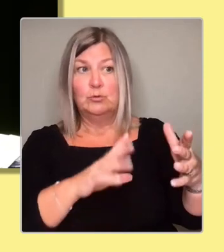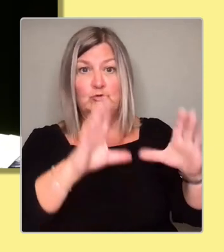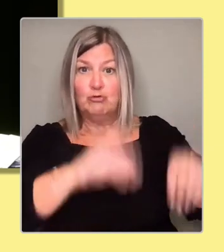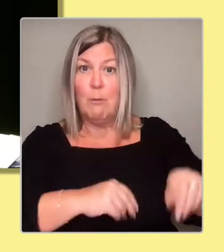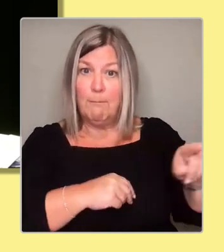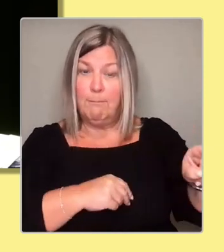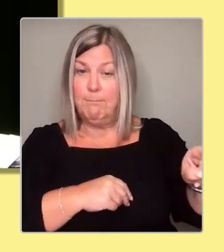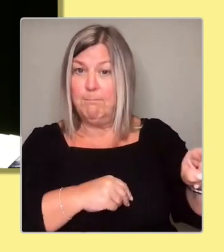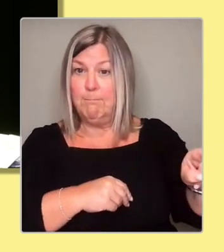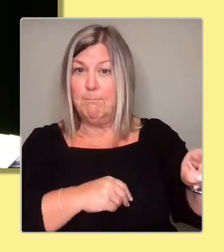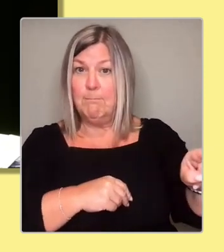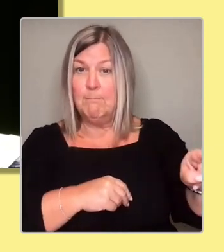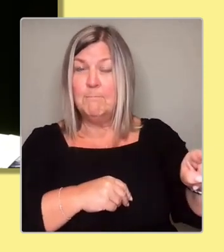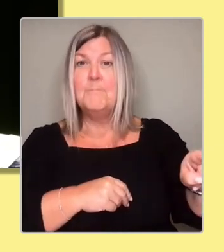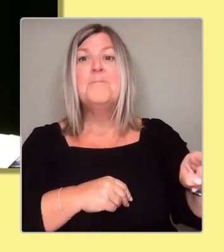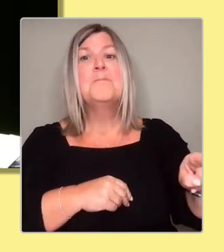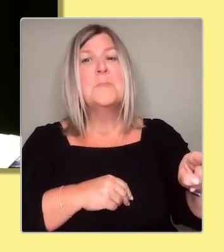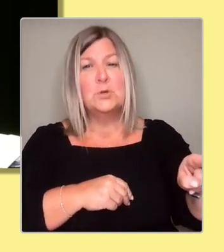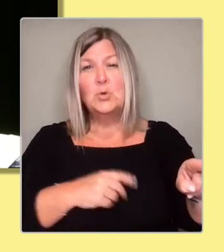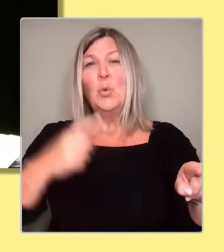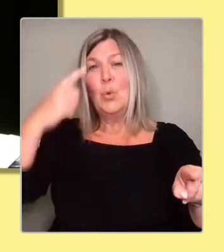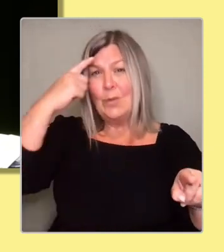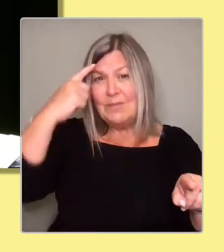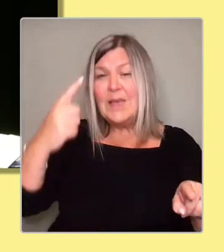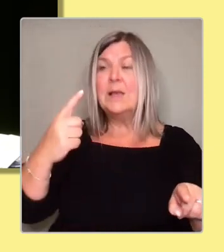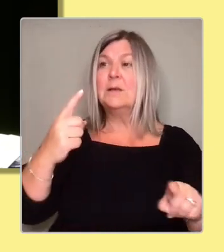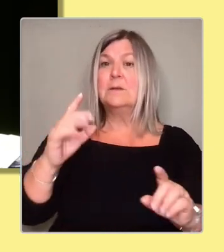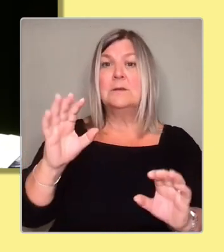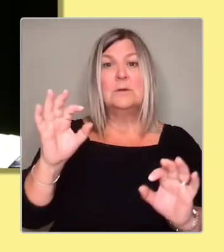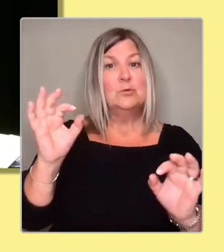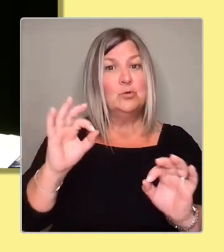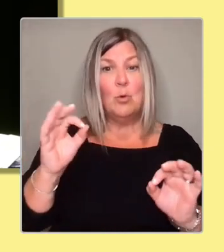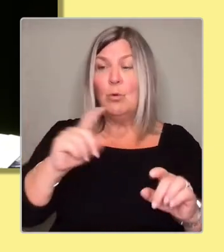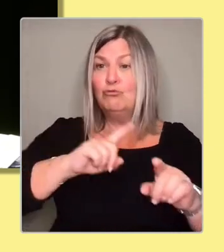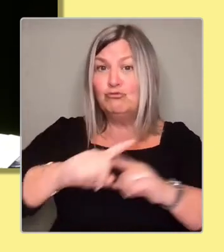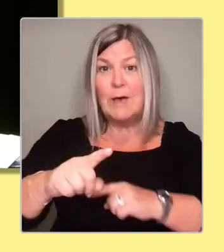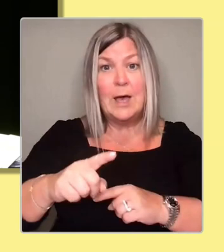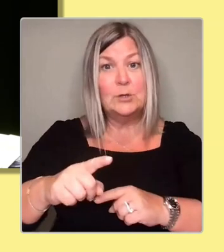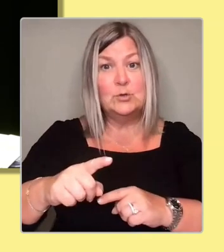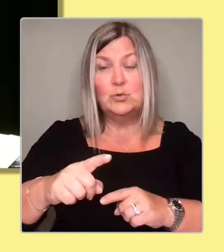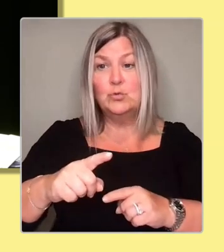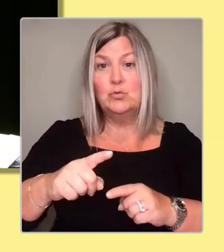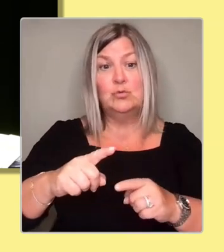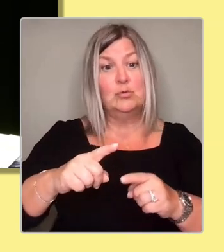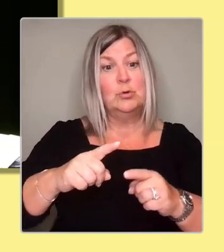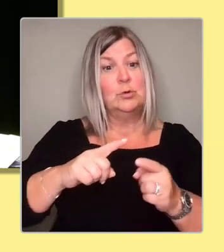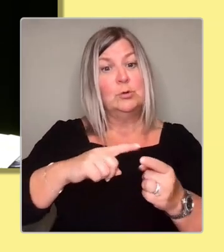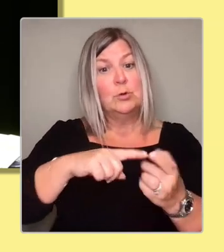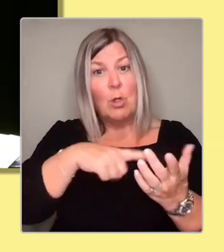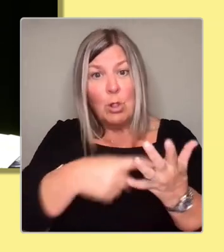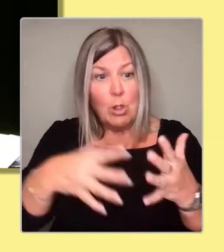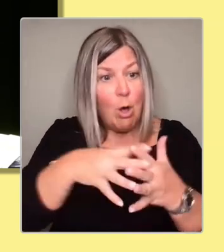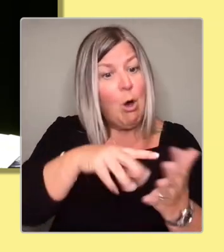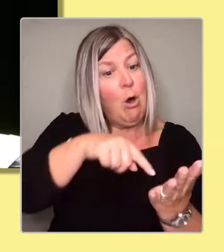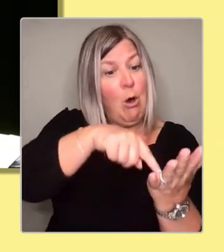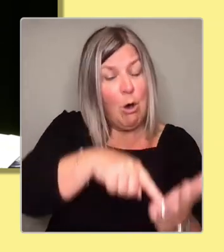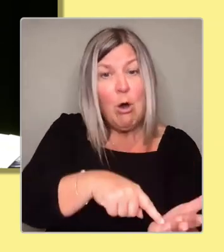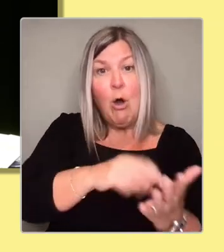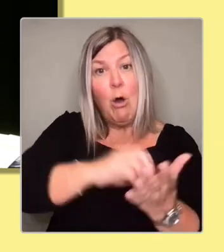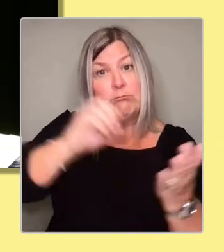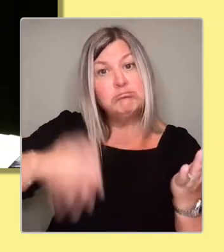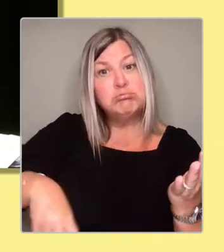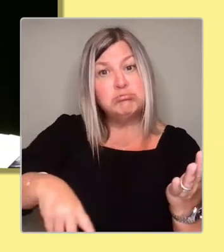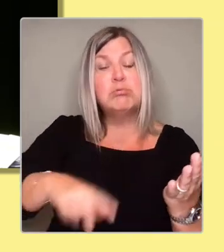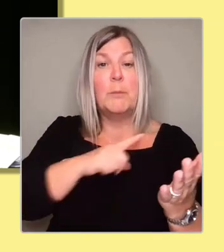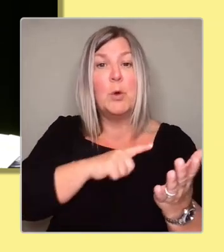that somebody will not try to roll back on the rights of our minority communities, they are burying their heads in the sand.